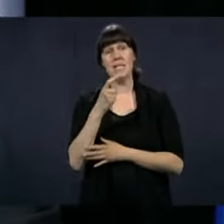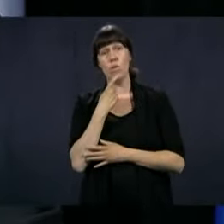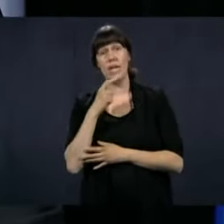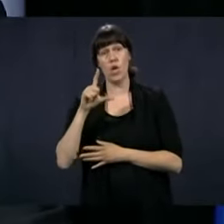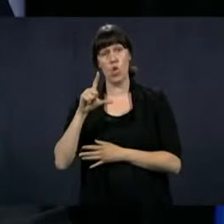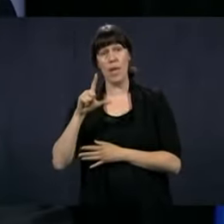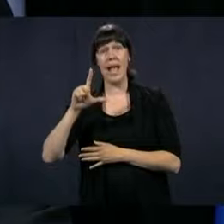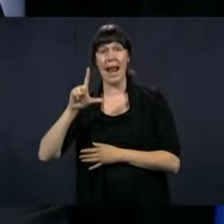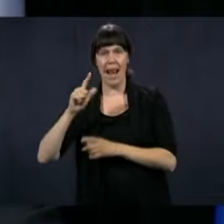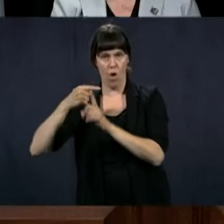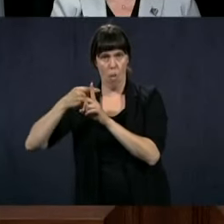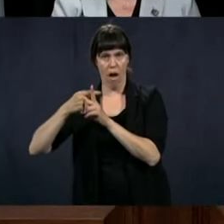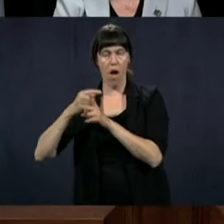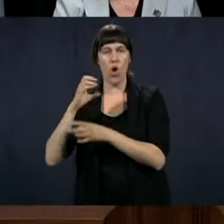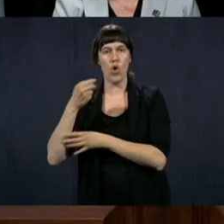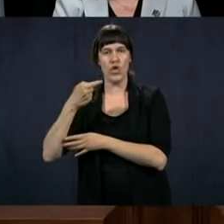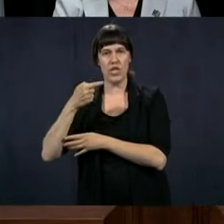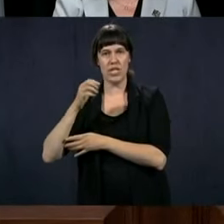Mr.